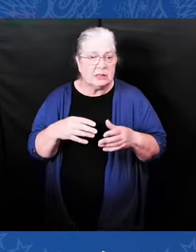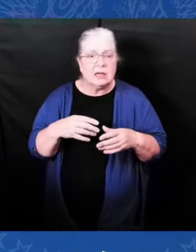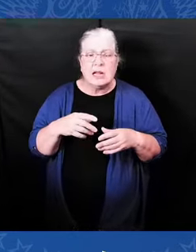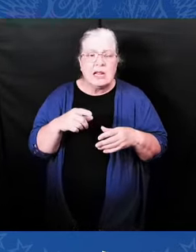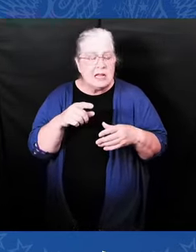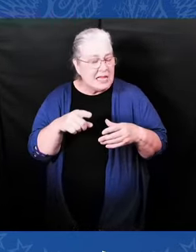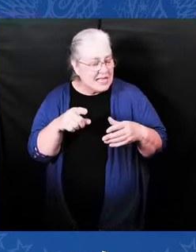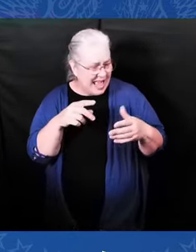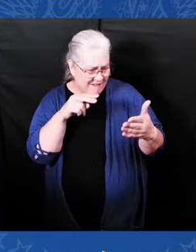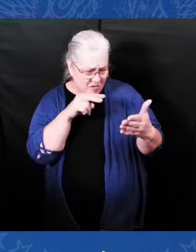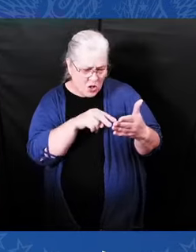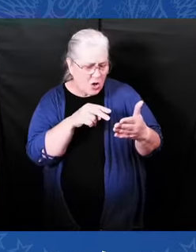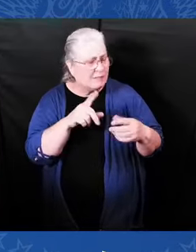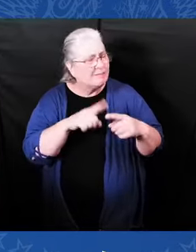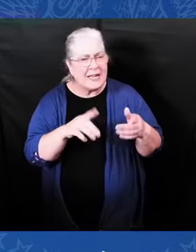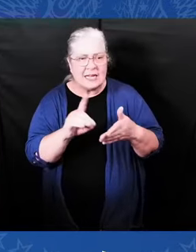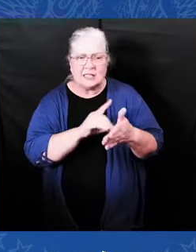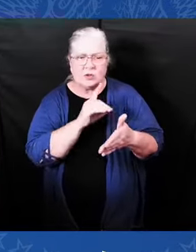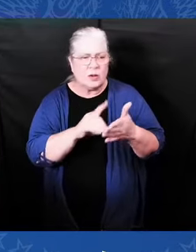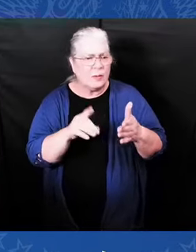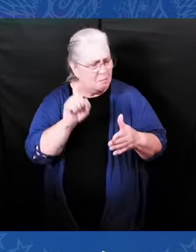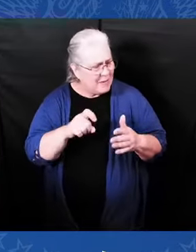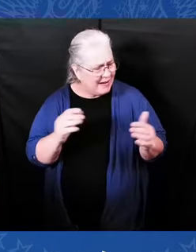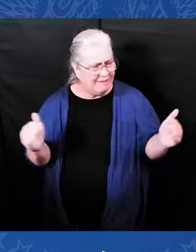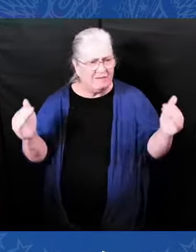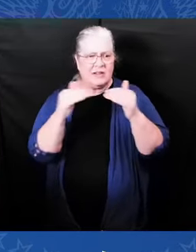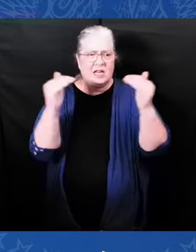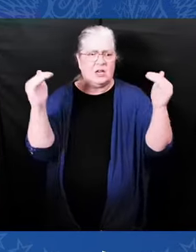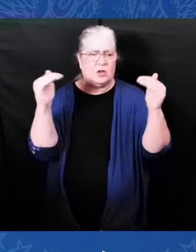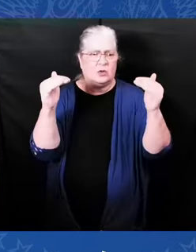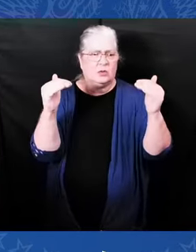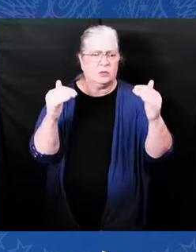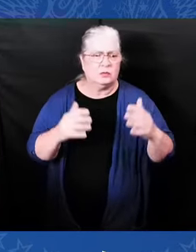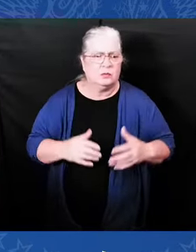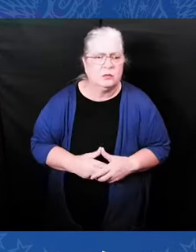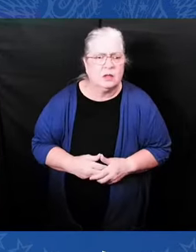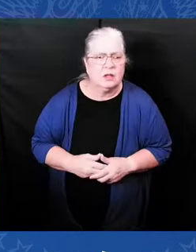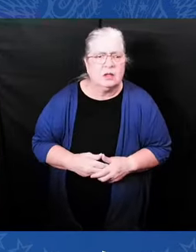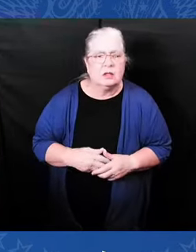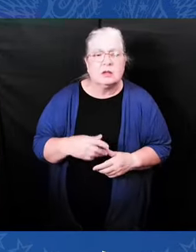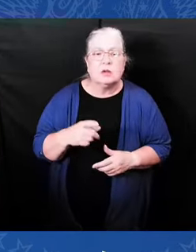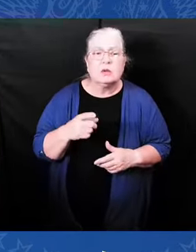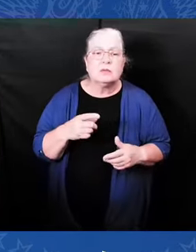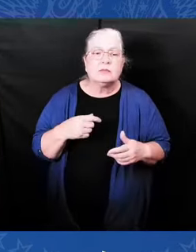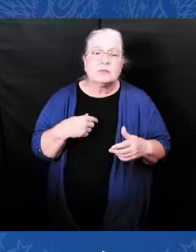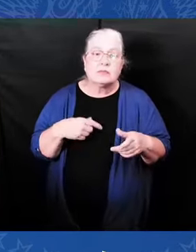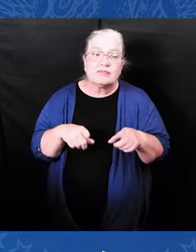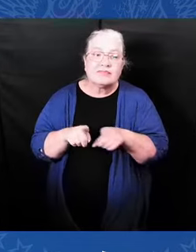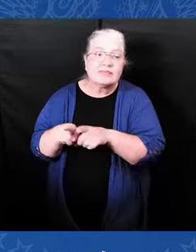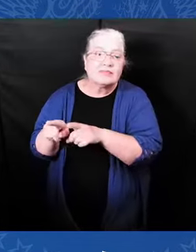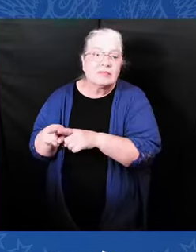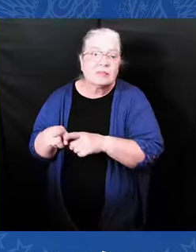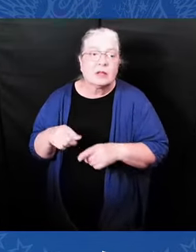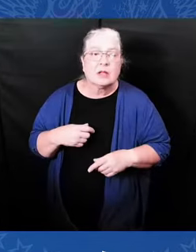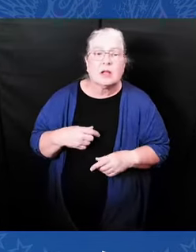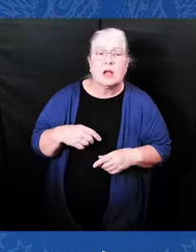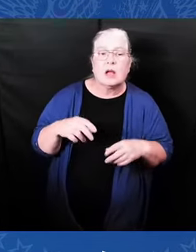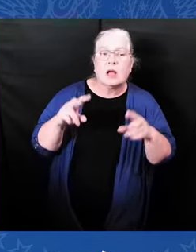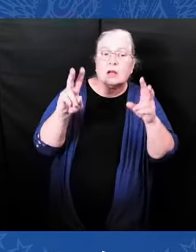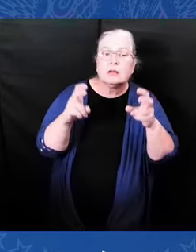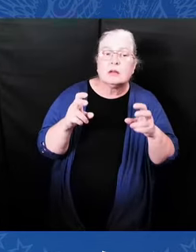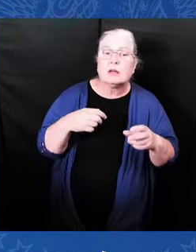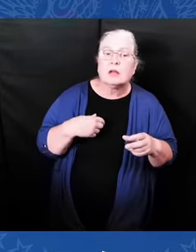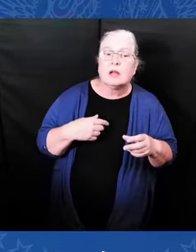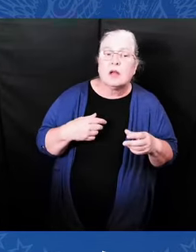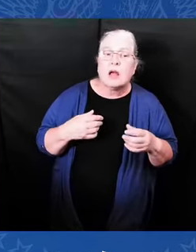We're also working with leaders to strengthen programs to redress the negative impacts of redlining. We're launching a $1 billion